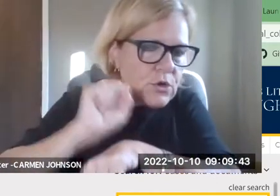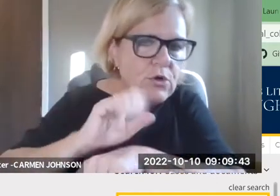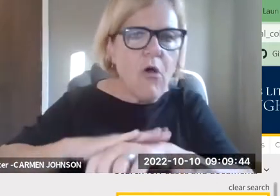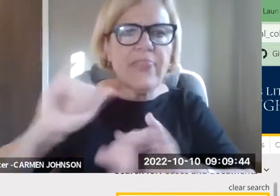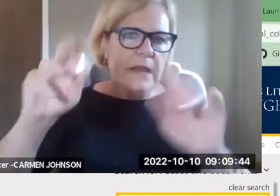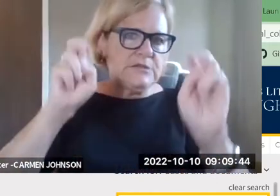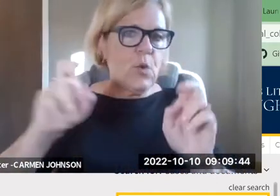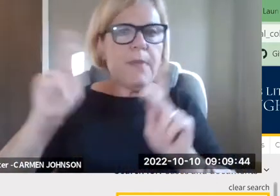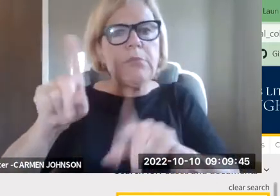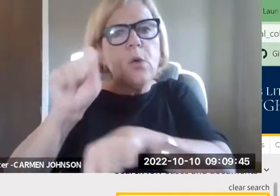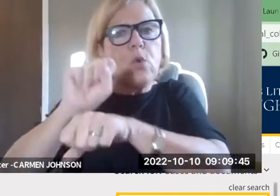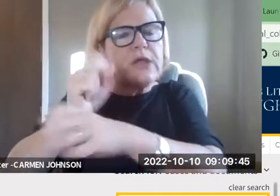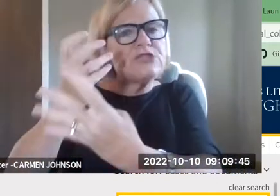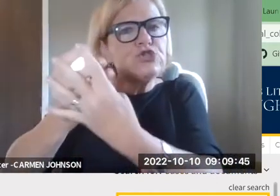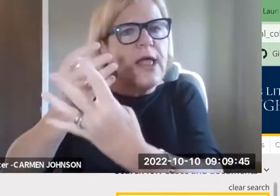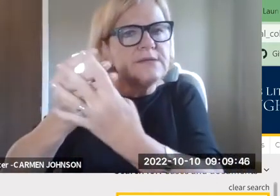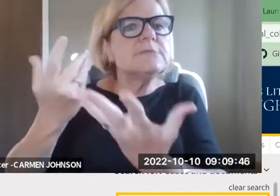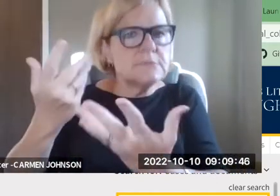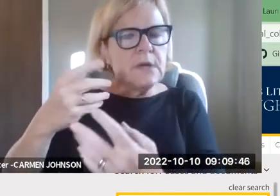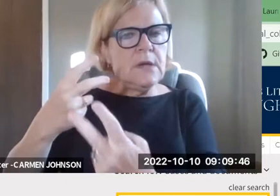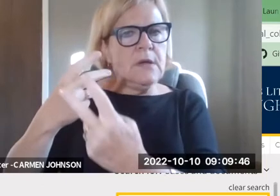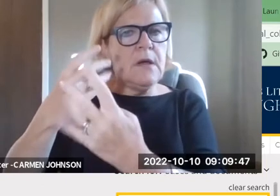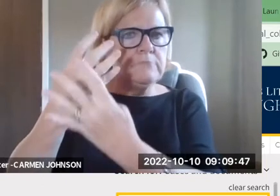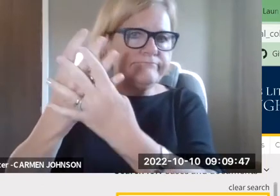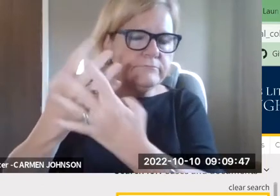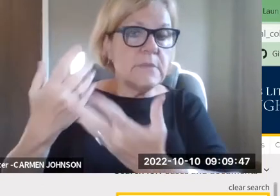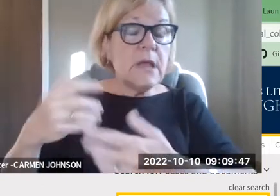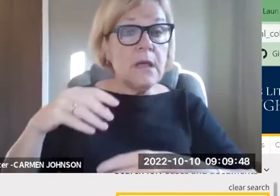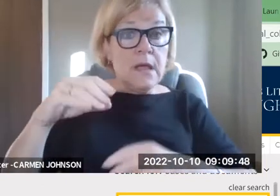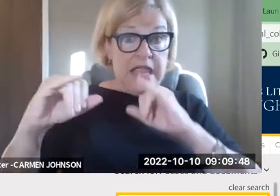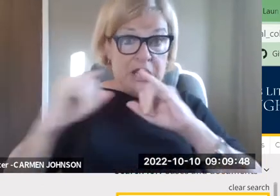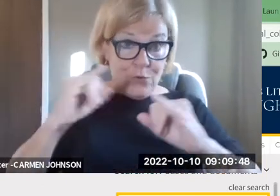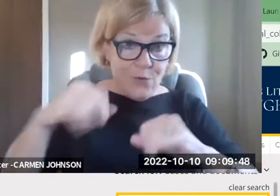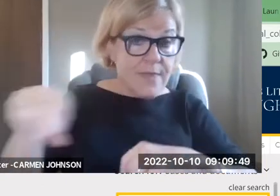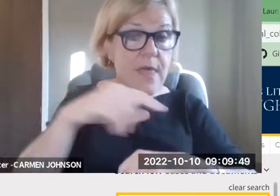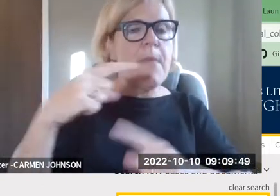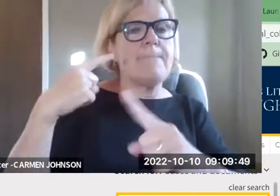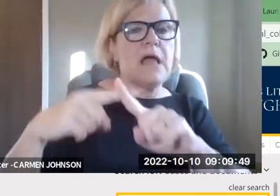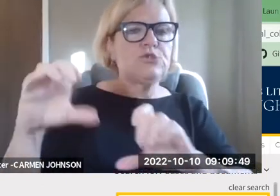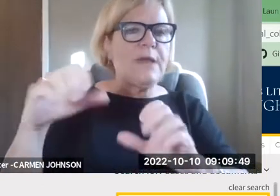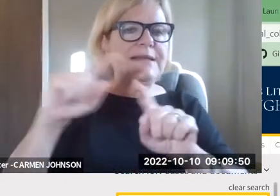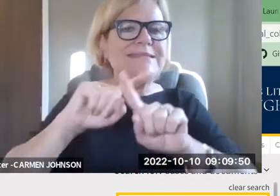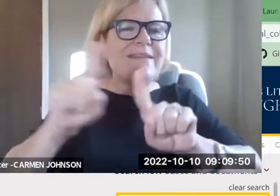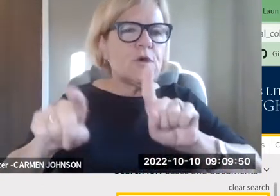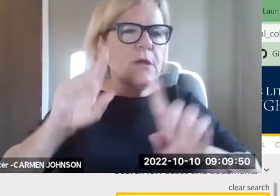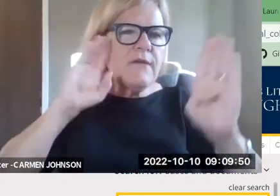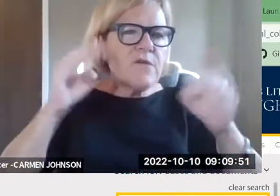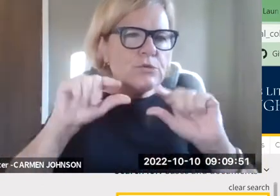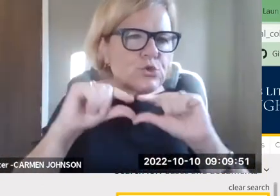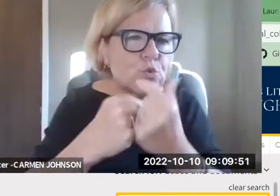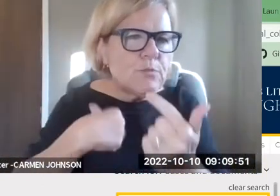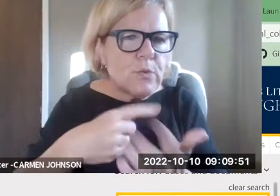lawyers, um, affected family members, people who have done consulting work on the issues, people who work in jails and prisons,